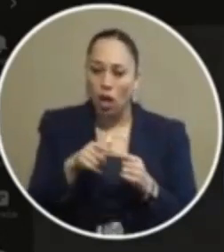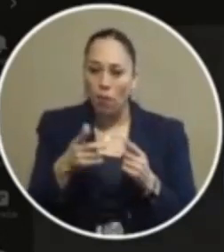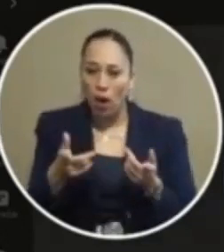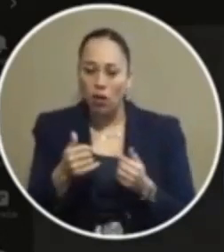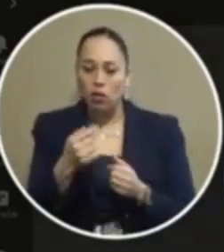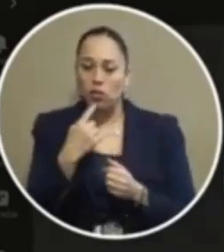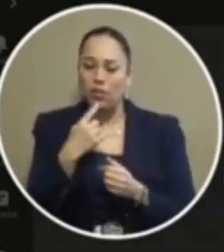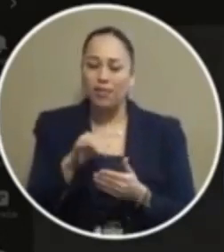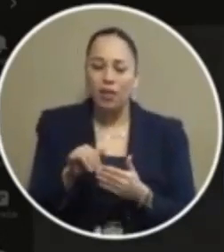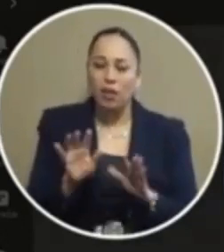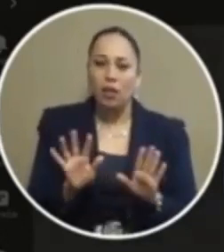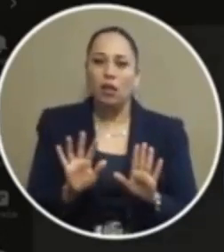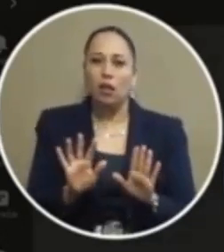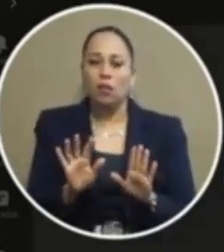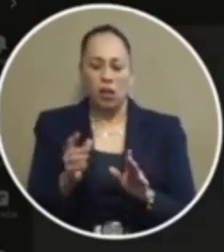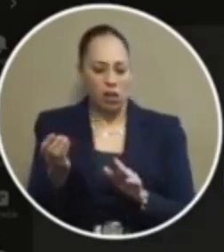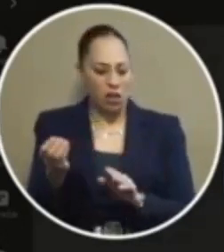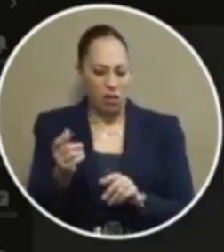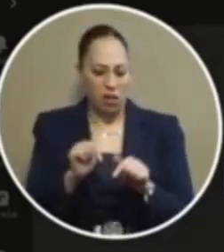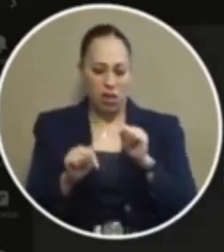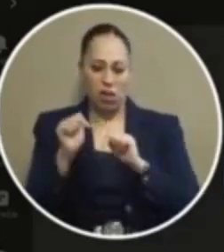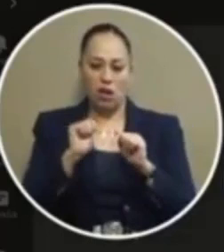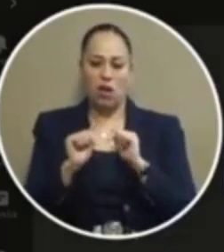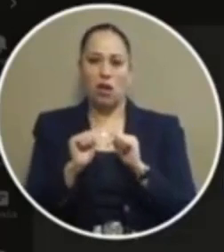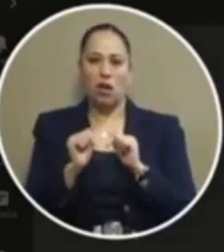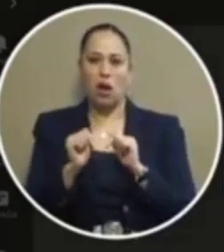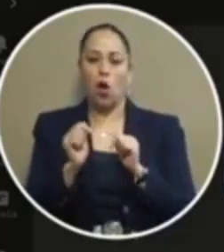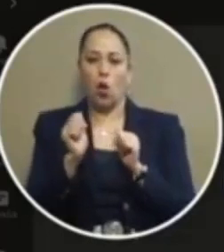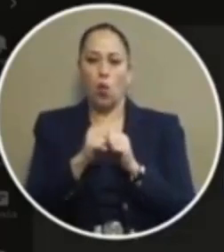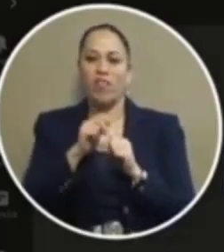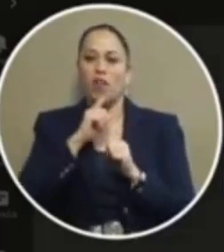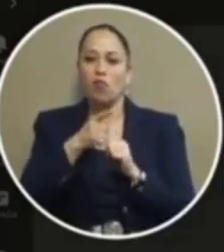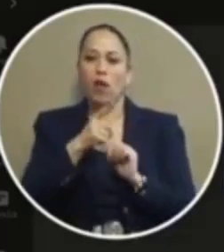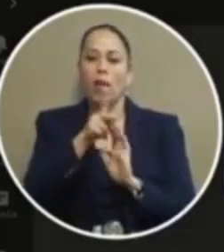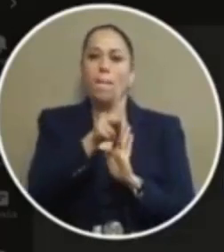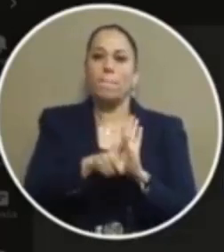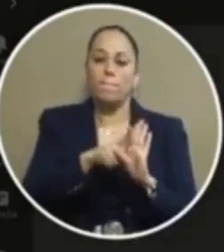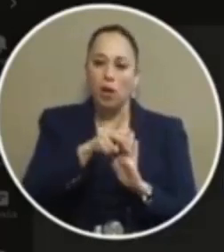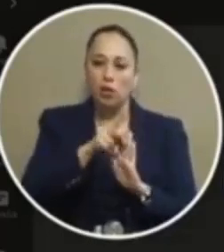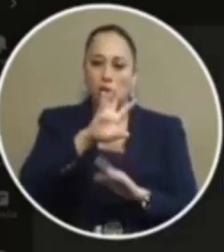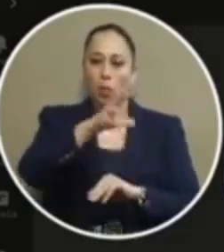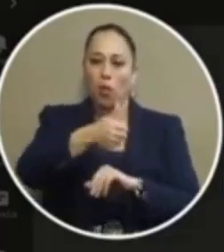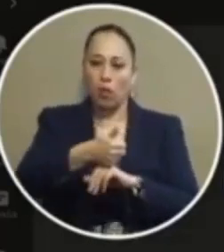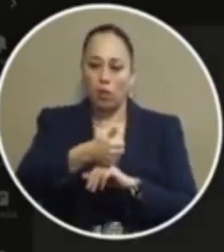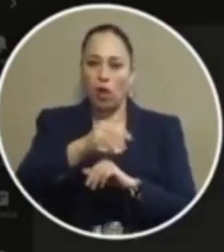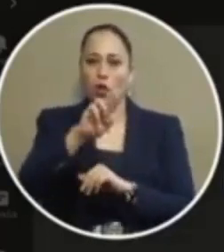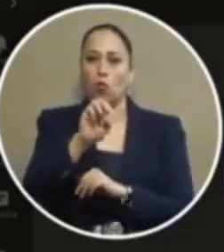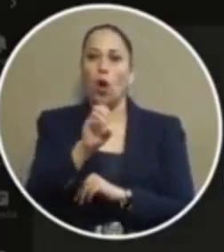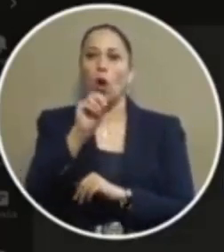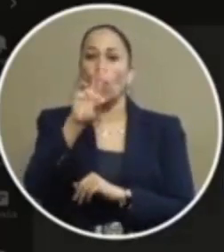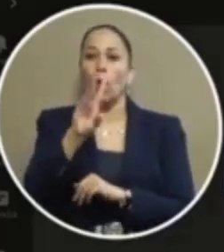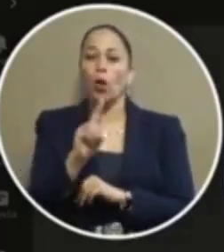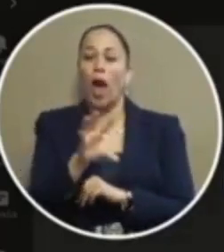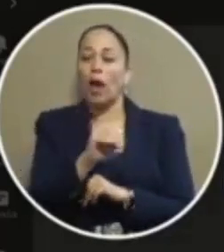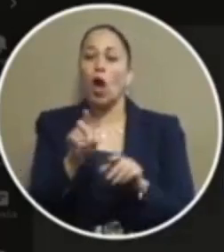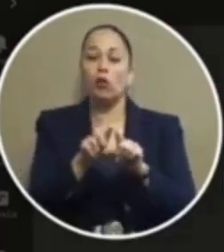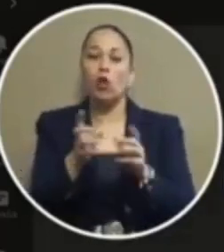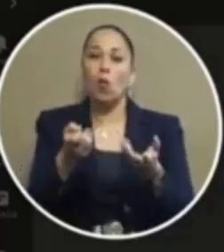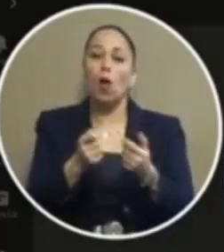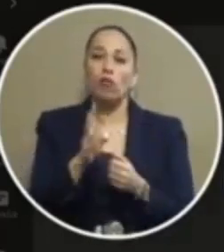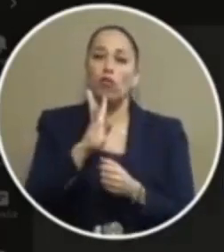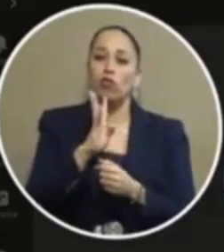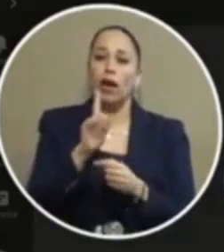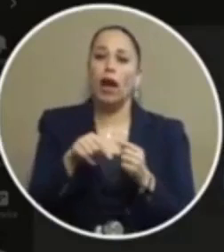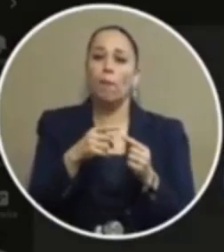coming back but i would like us to come back with some actual policy and implementation measures i also want to talk a little bit